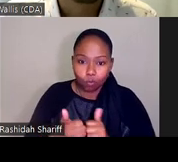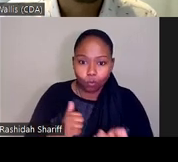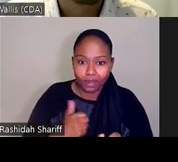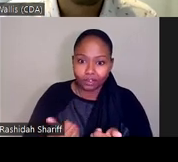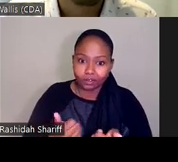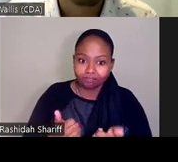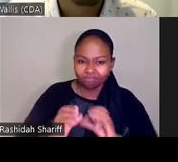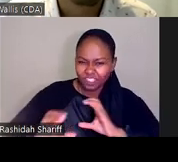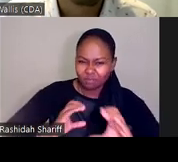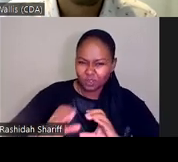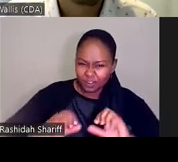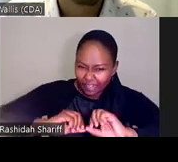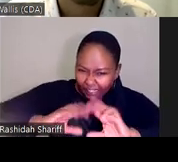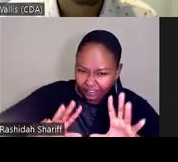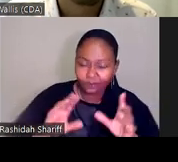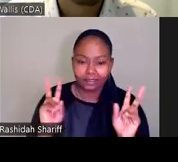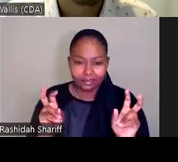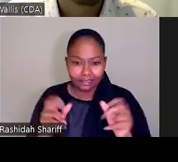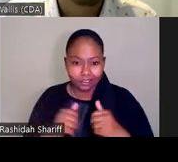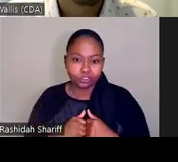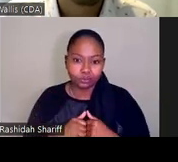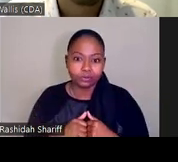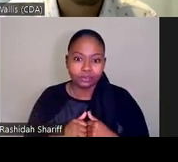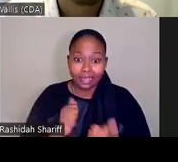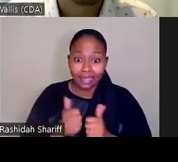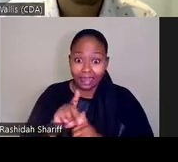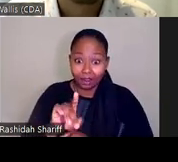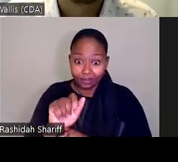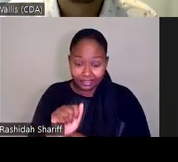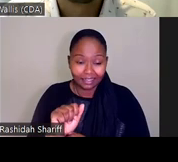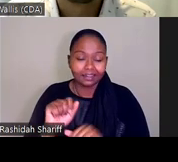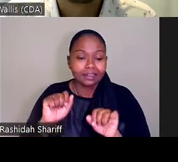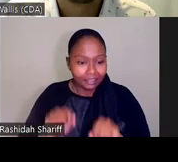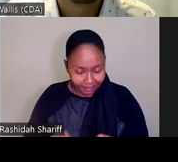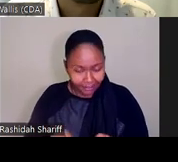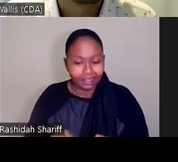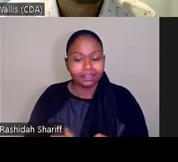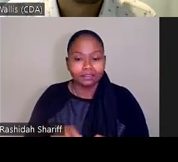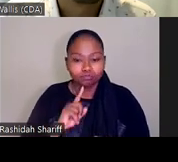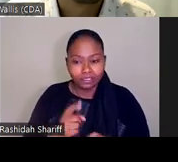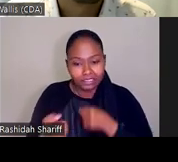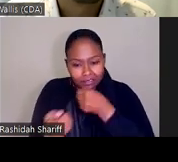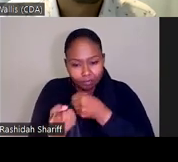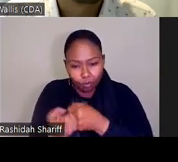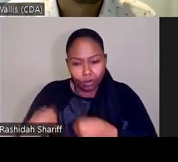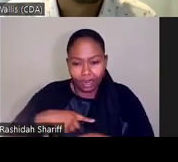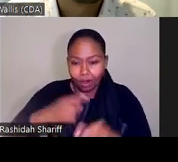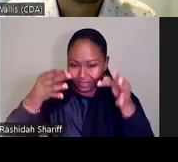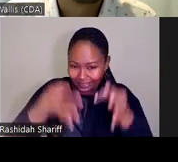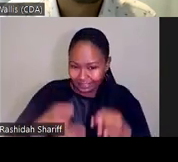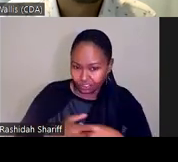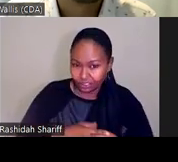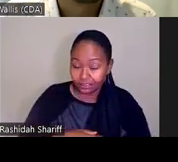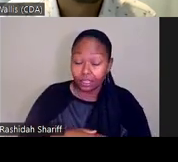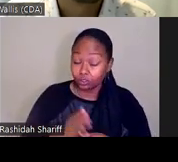issues and the extent of these issues, and also have data to really help drive our decision making. So that was the last slide. And we're going to stop here and open up for